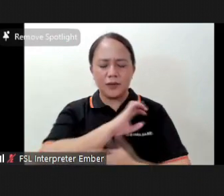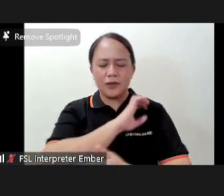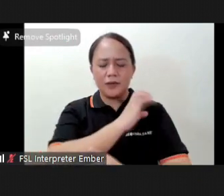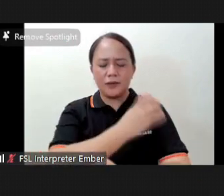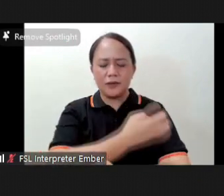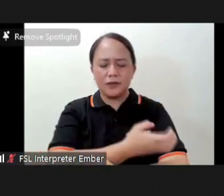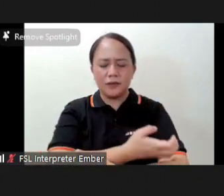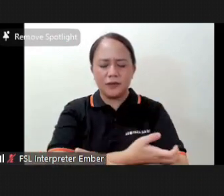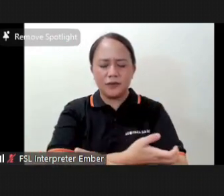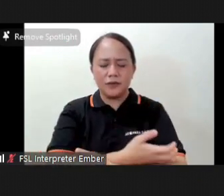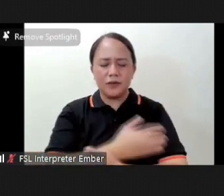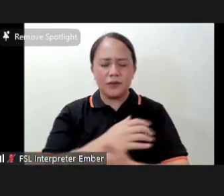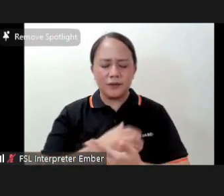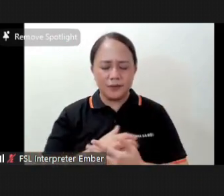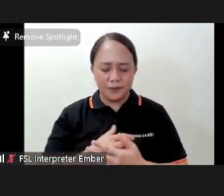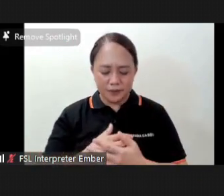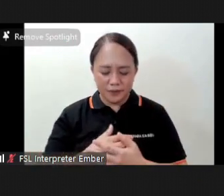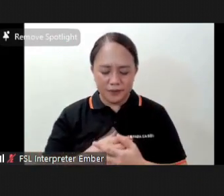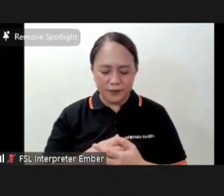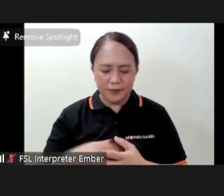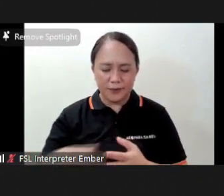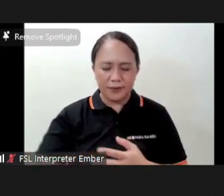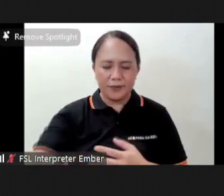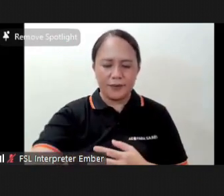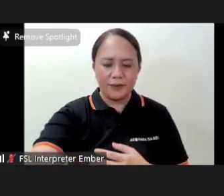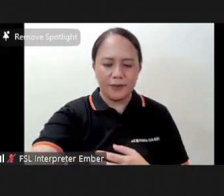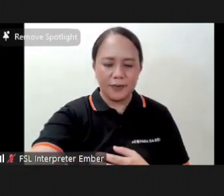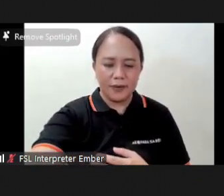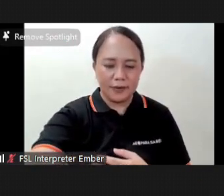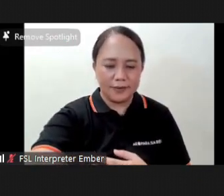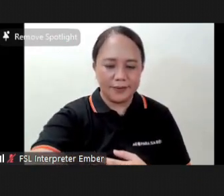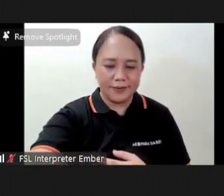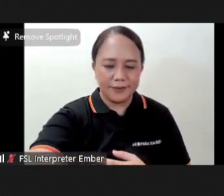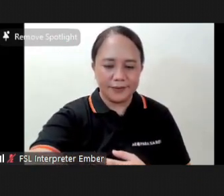And hips. And tummy.